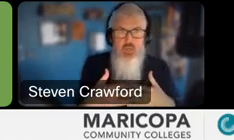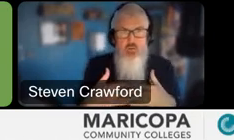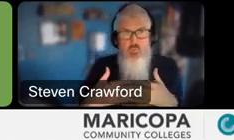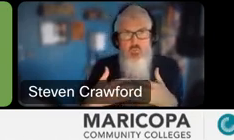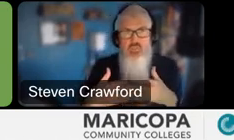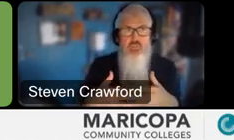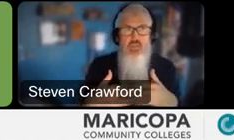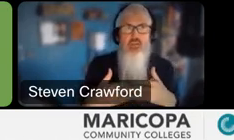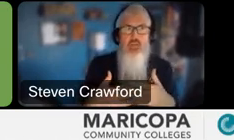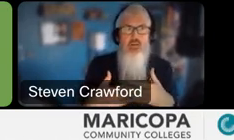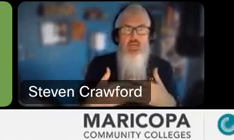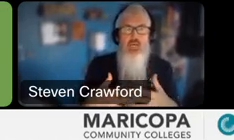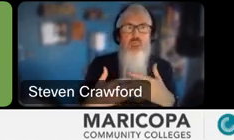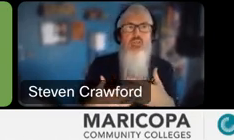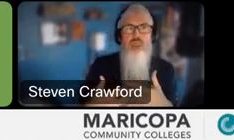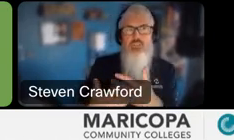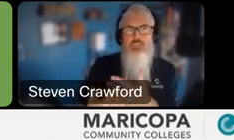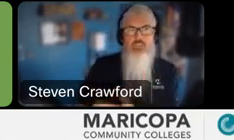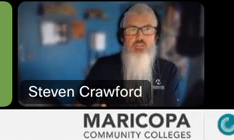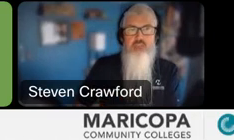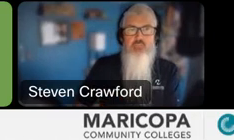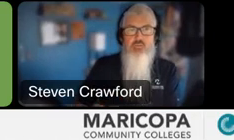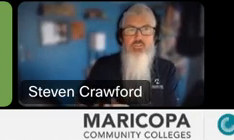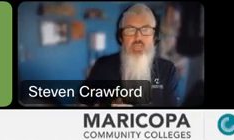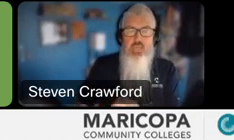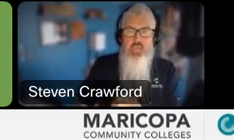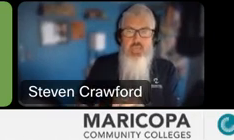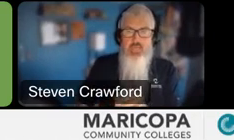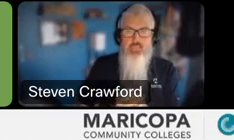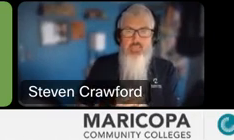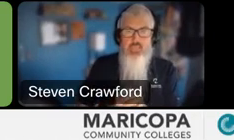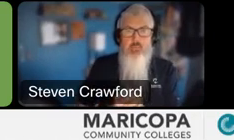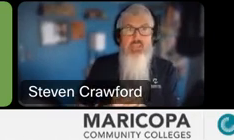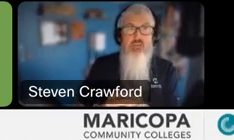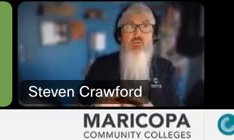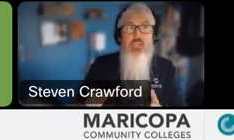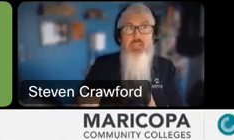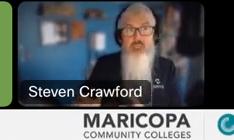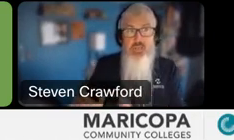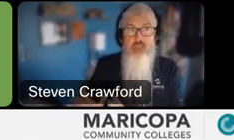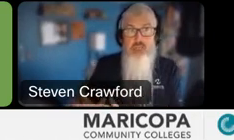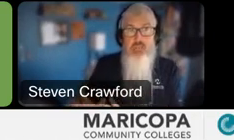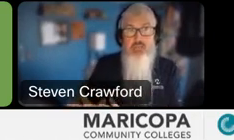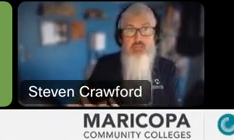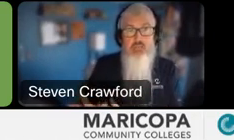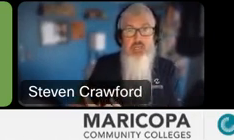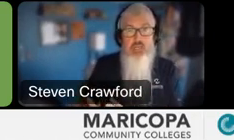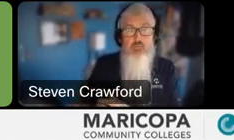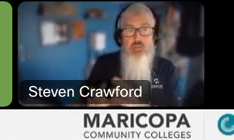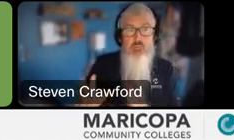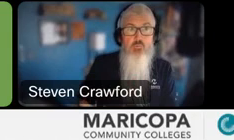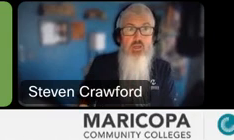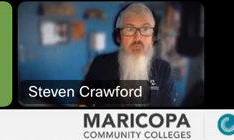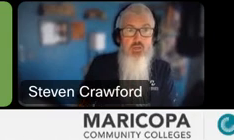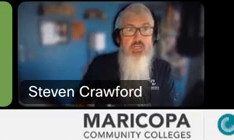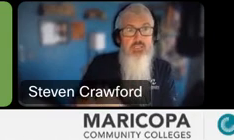we think about how do we do this digitally first and, and we get a really nice benefit that I don't think